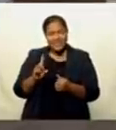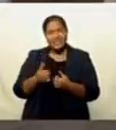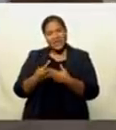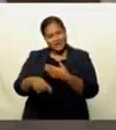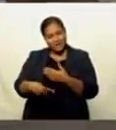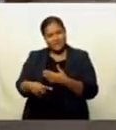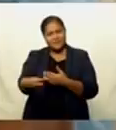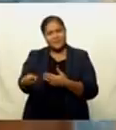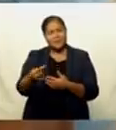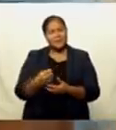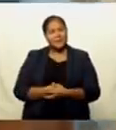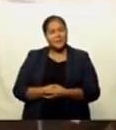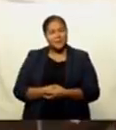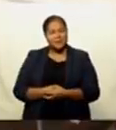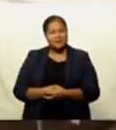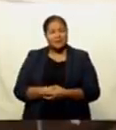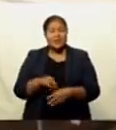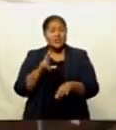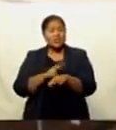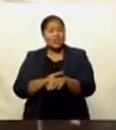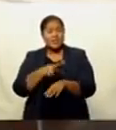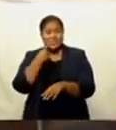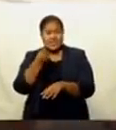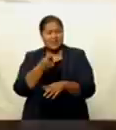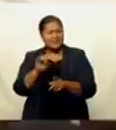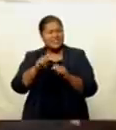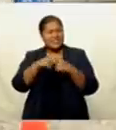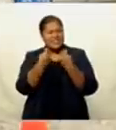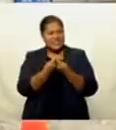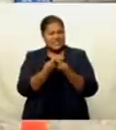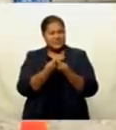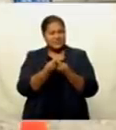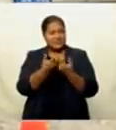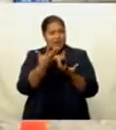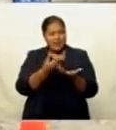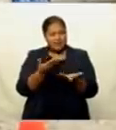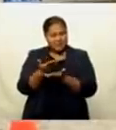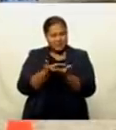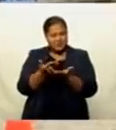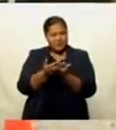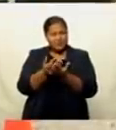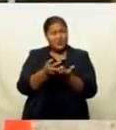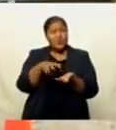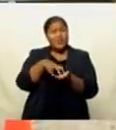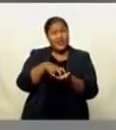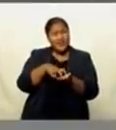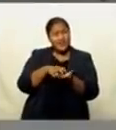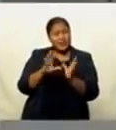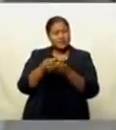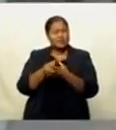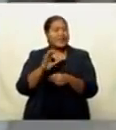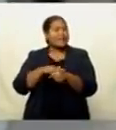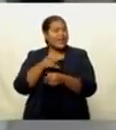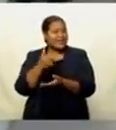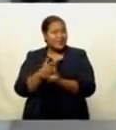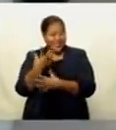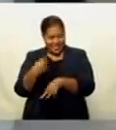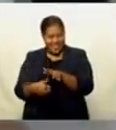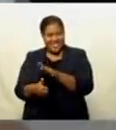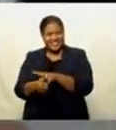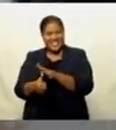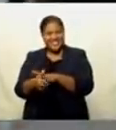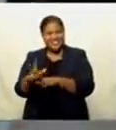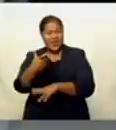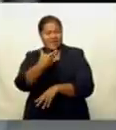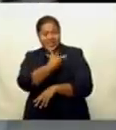practice that we've always used. Dr. Davies says the team is in constant contact with the vulnerable group to ensure they get access to the vaccine.